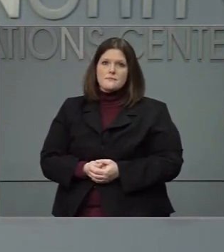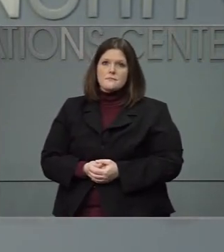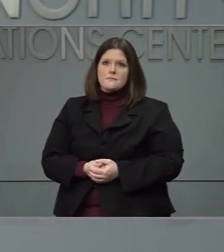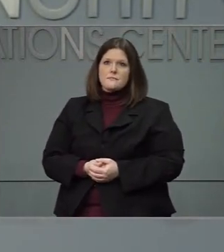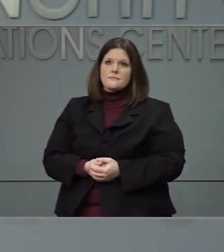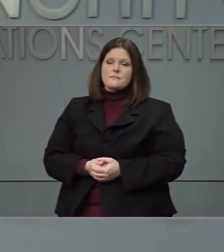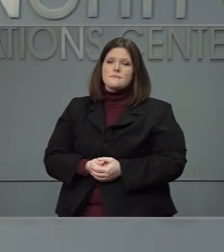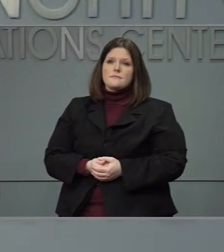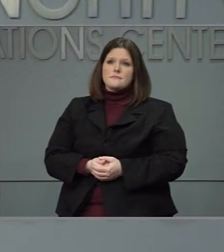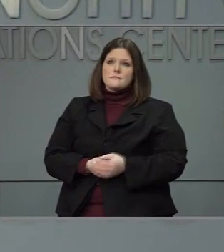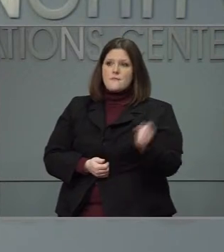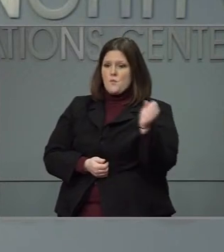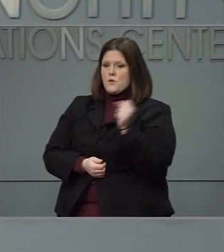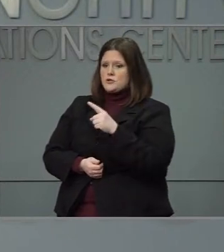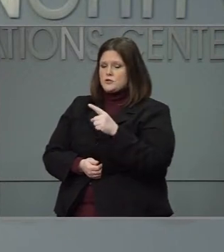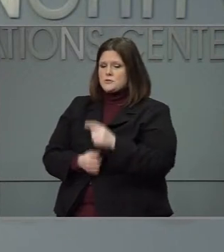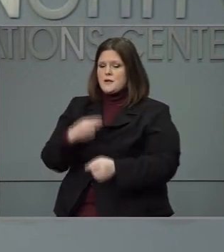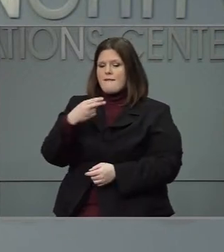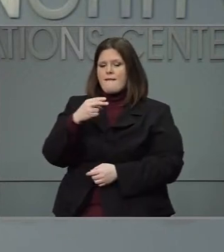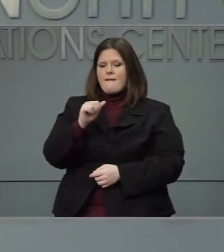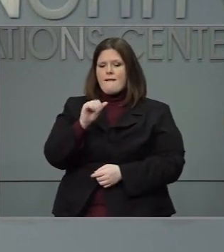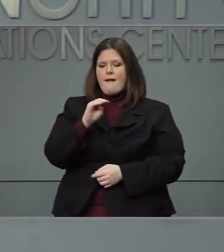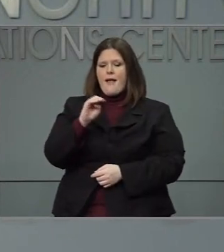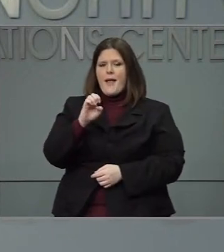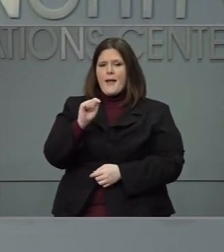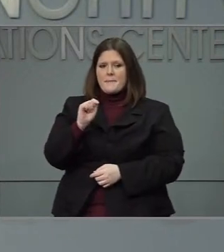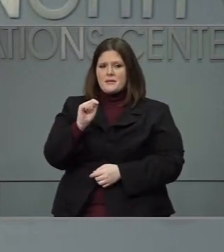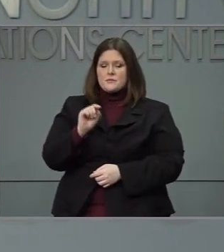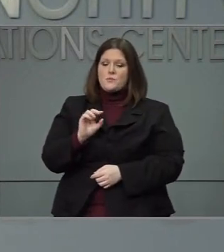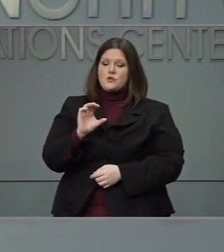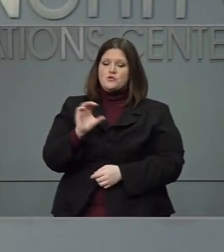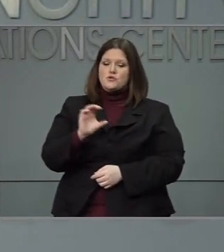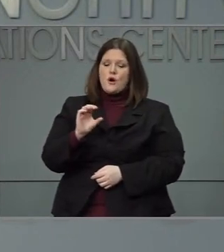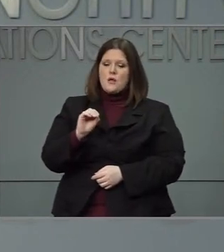Our next question is from Hannah Smoot with the Charlotte Observer.